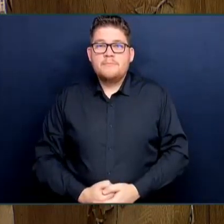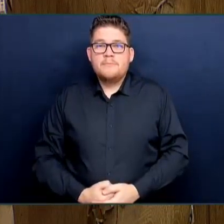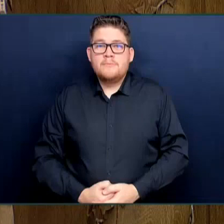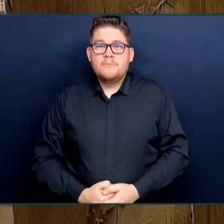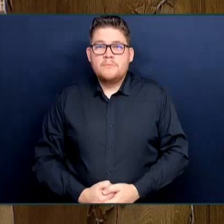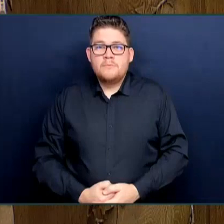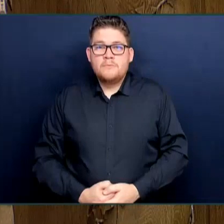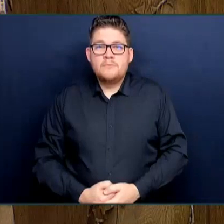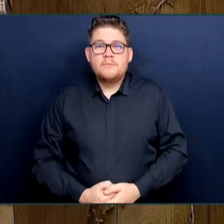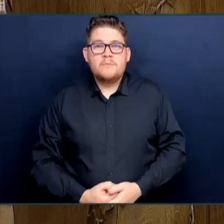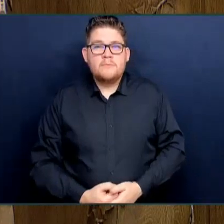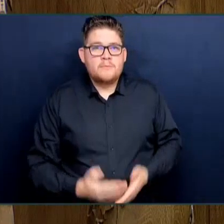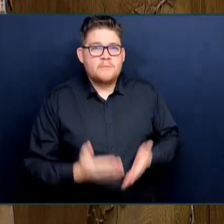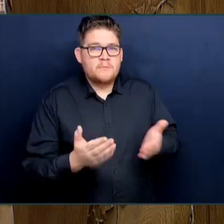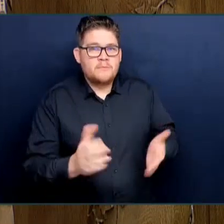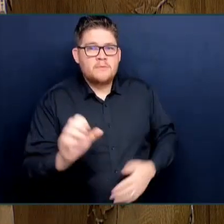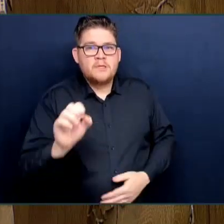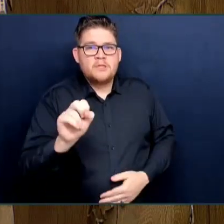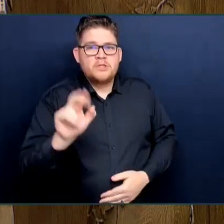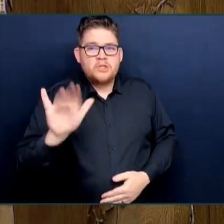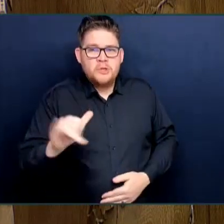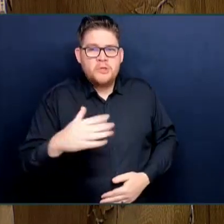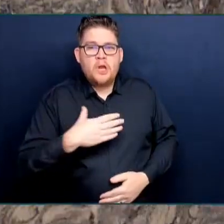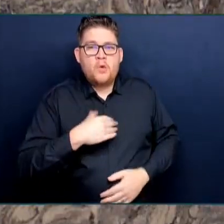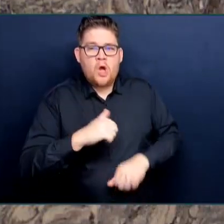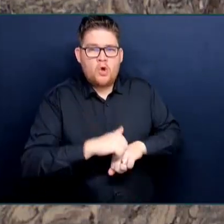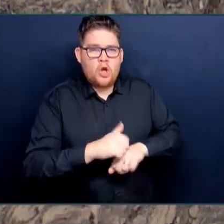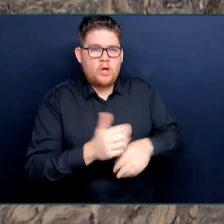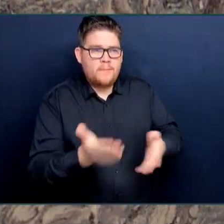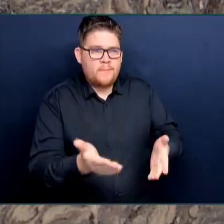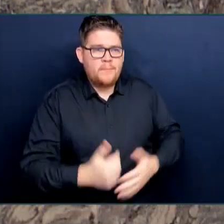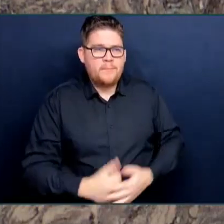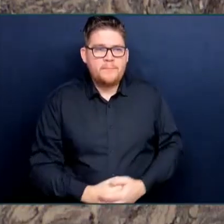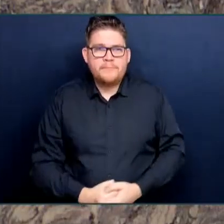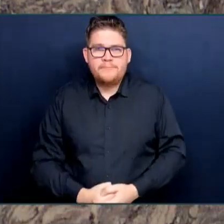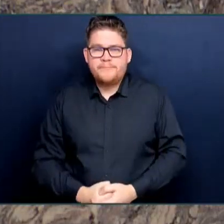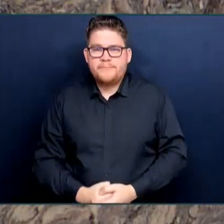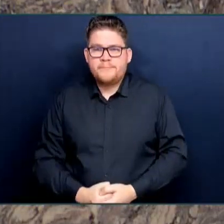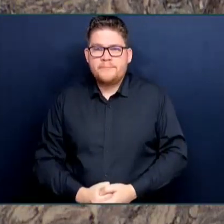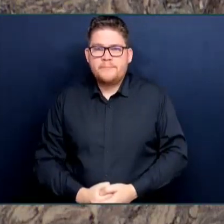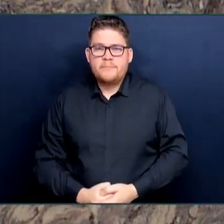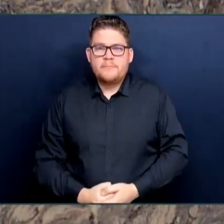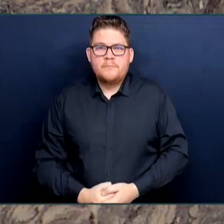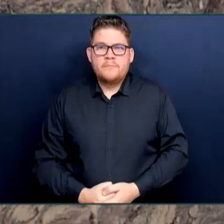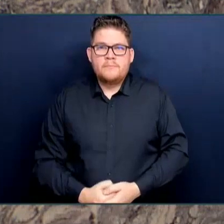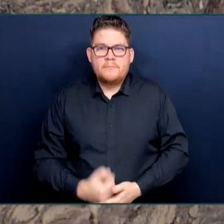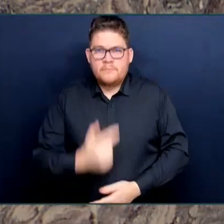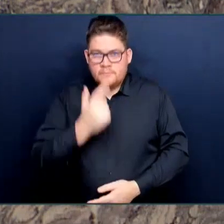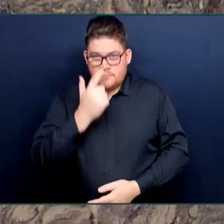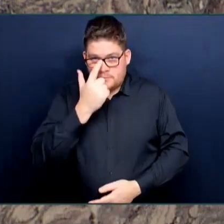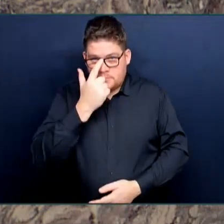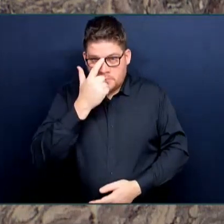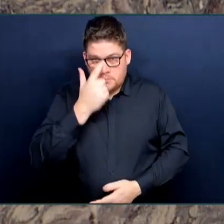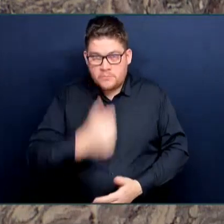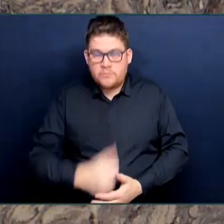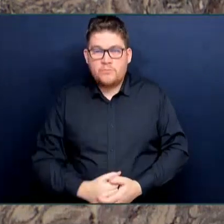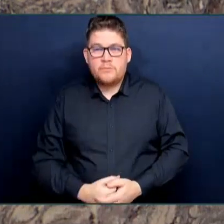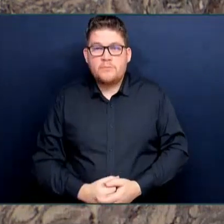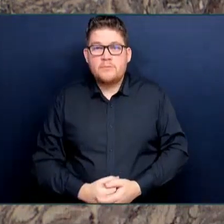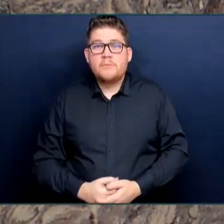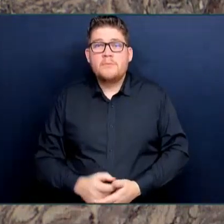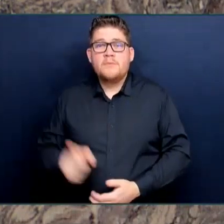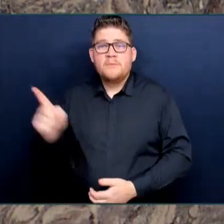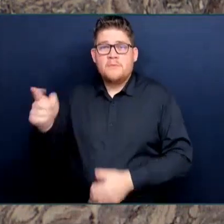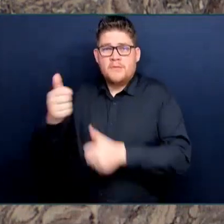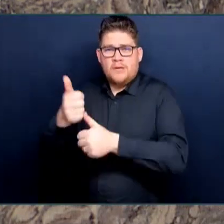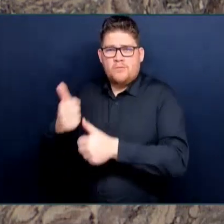Surrey Whiterock. Who did that? When the Premier made changes to his office, Laurie Wanamaker, the Deputy Minister of the Premier, was paid